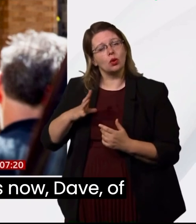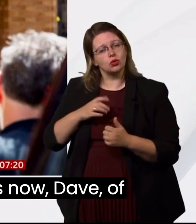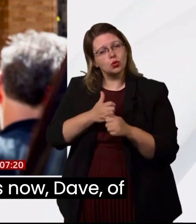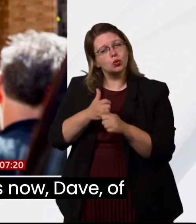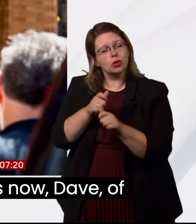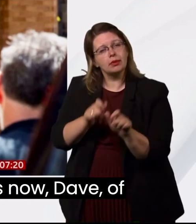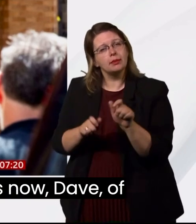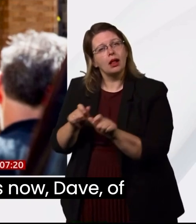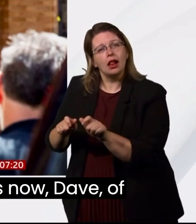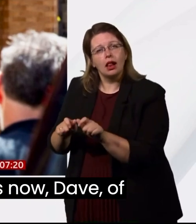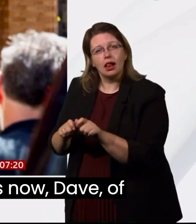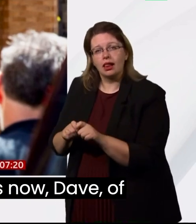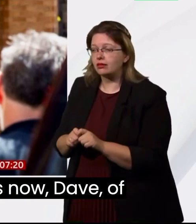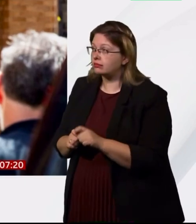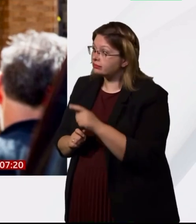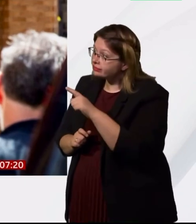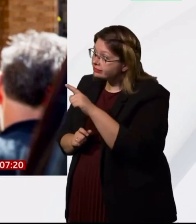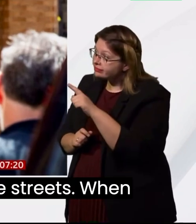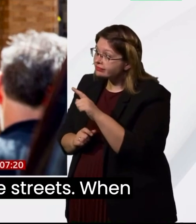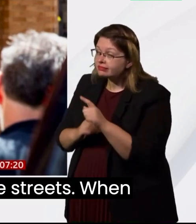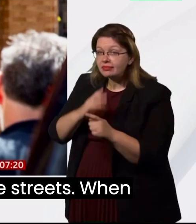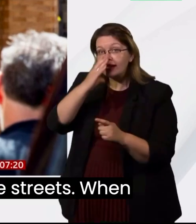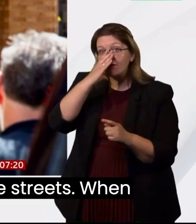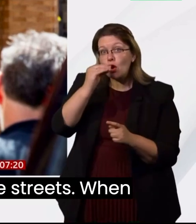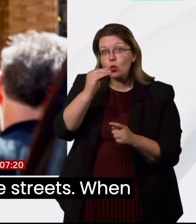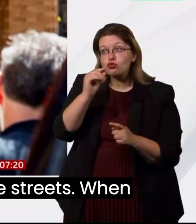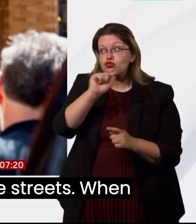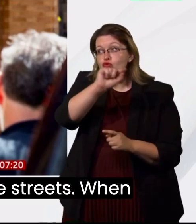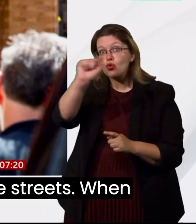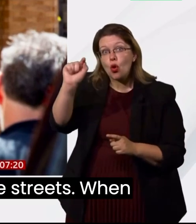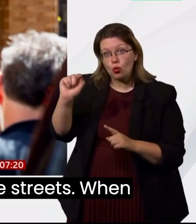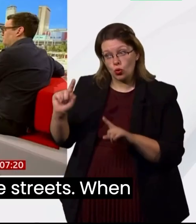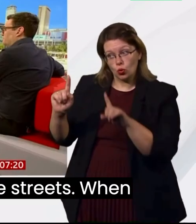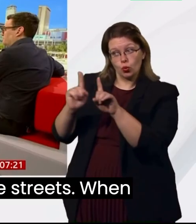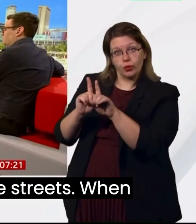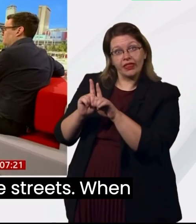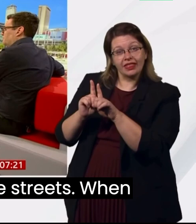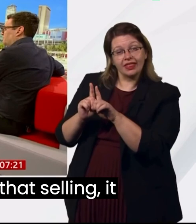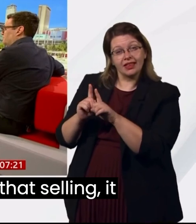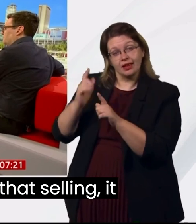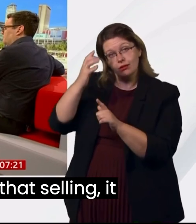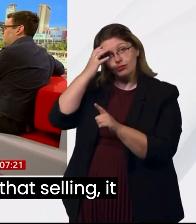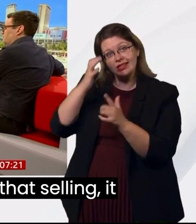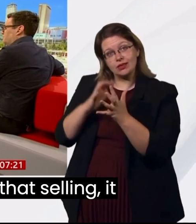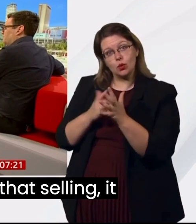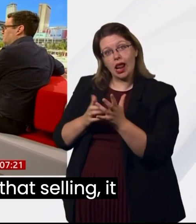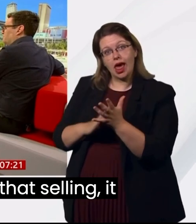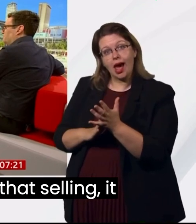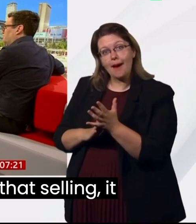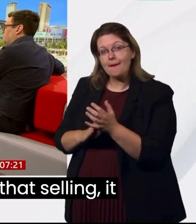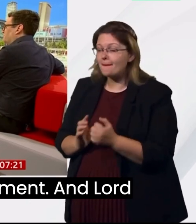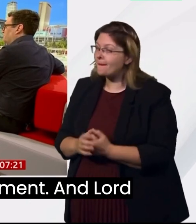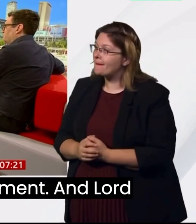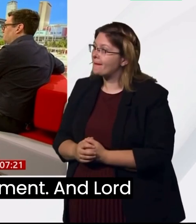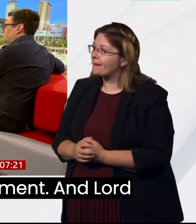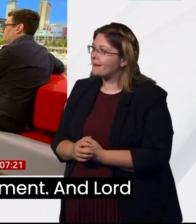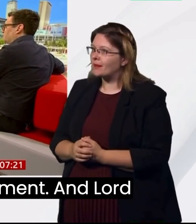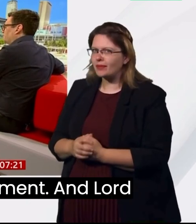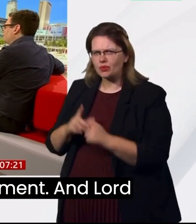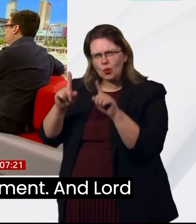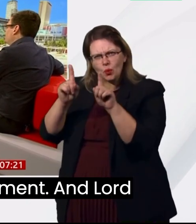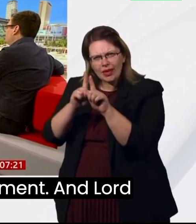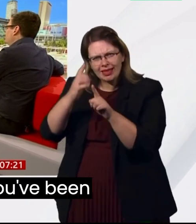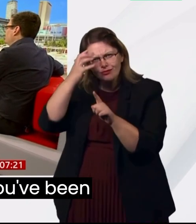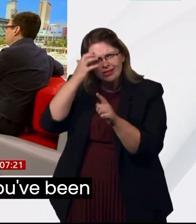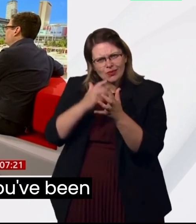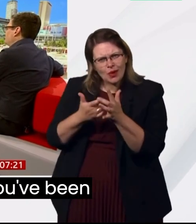We're seeing some pictures now, Dave, of you and him together on the streets when you were doing that selling. It must have been quite a